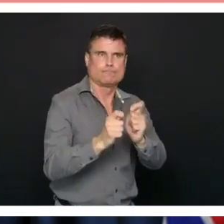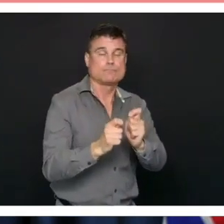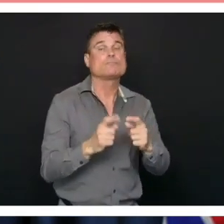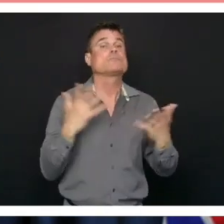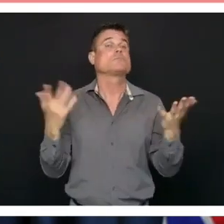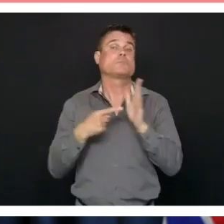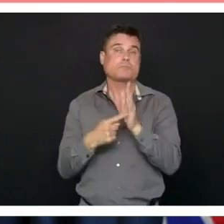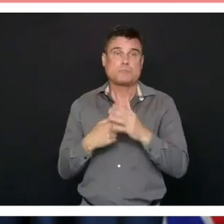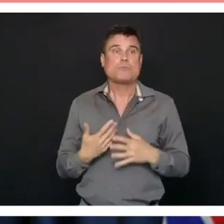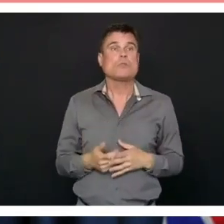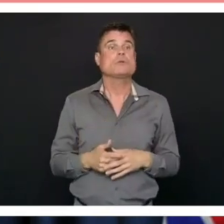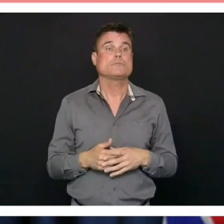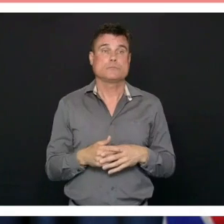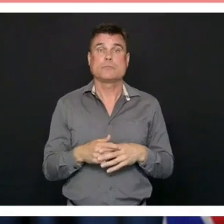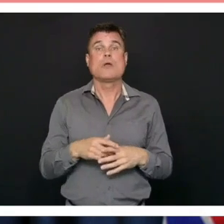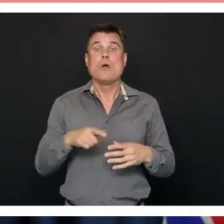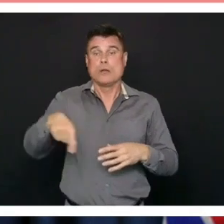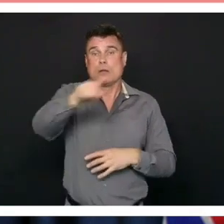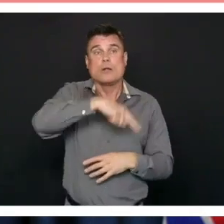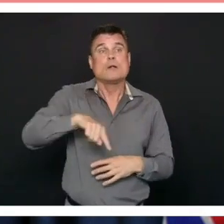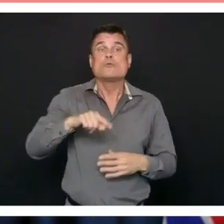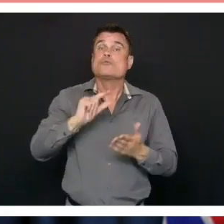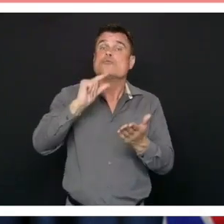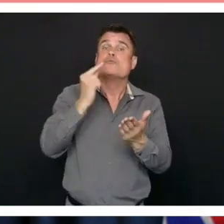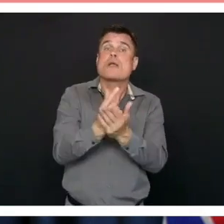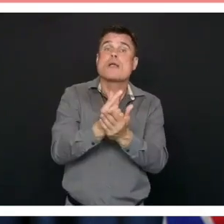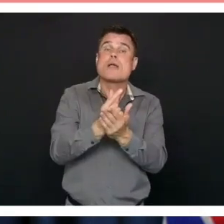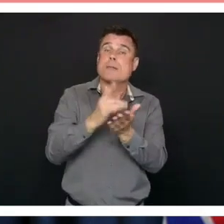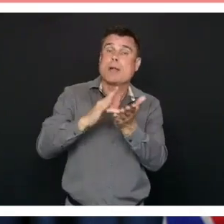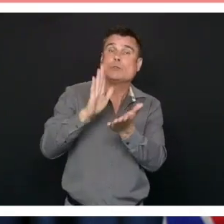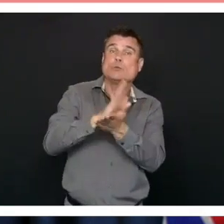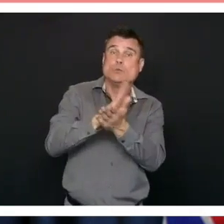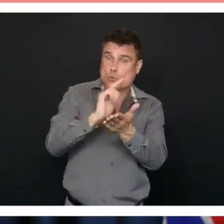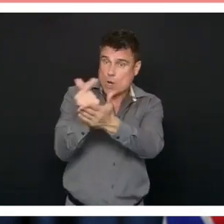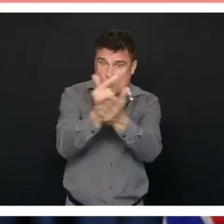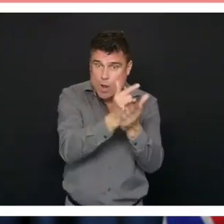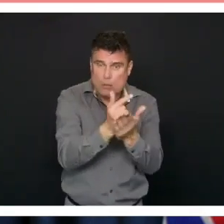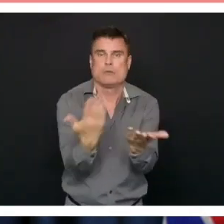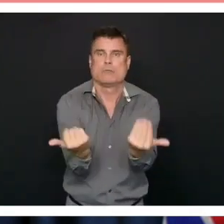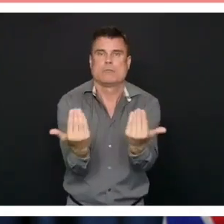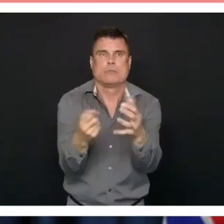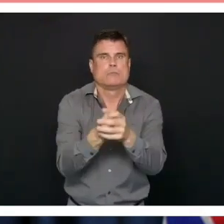the resources available and that is our commitment we'll be able to achieve these goals.